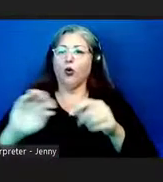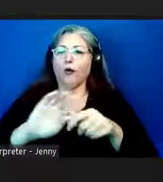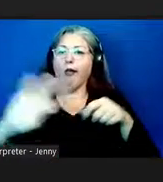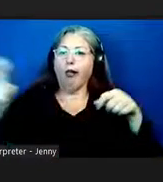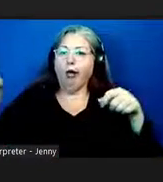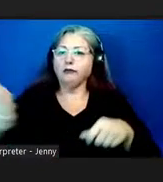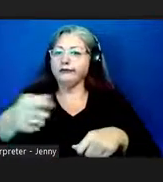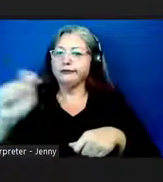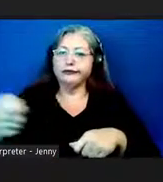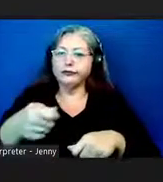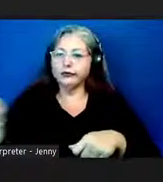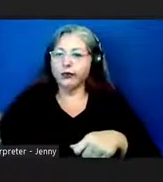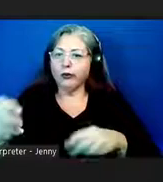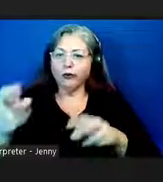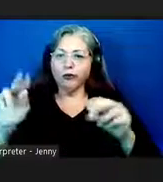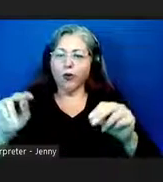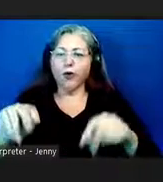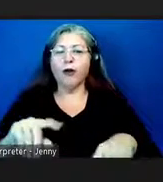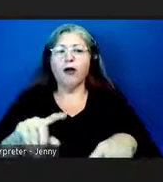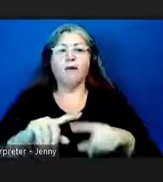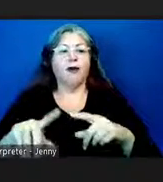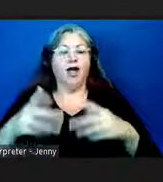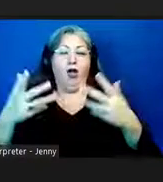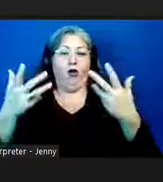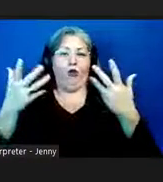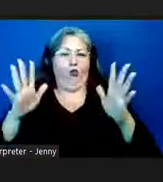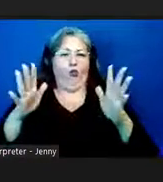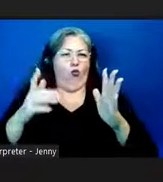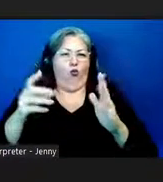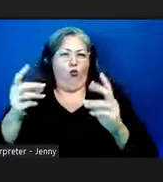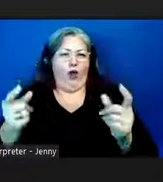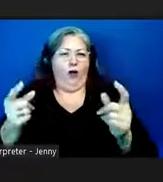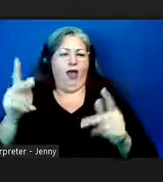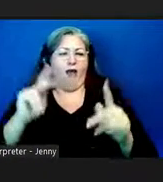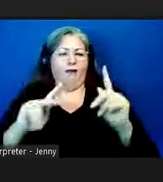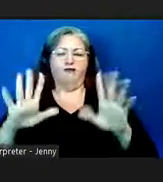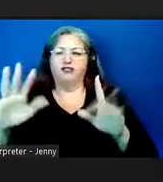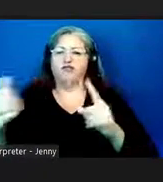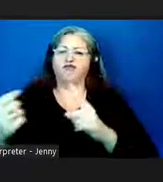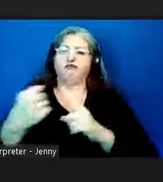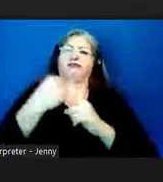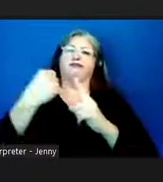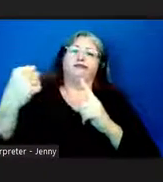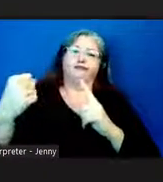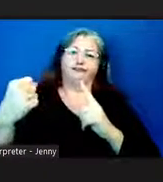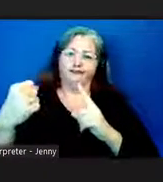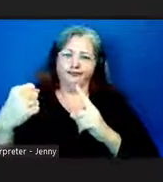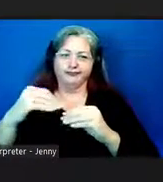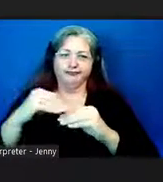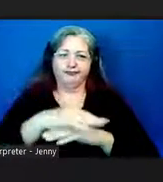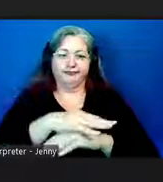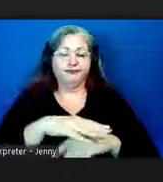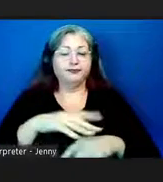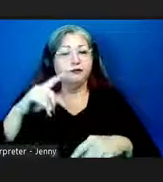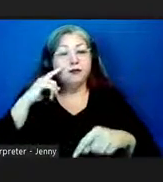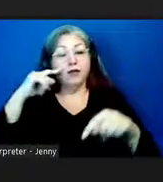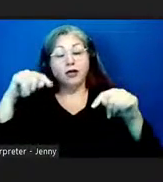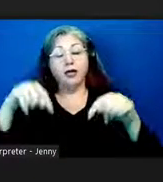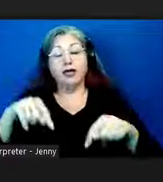like that so immediately our people were impacted i always think that uh here in hawaii